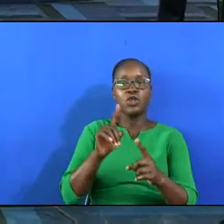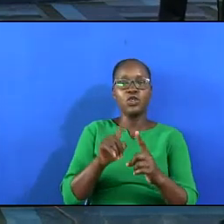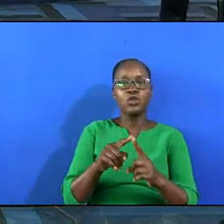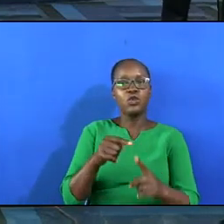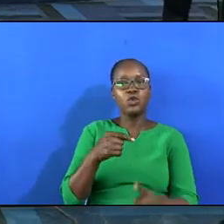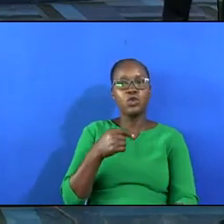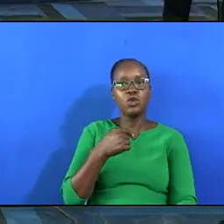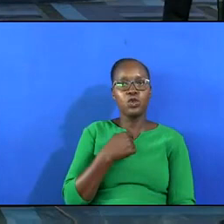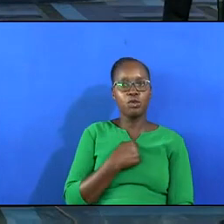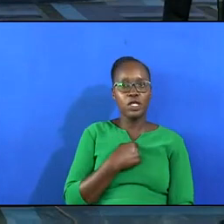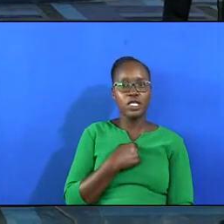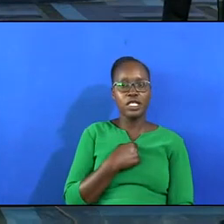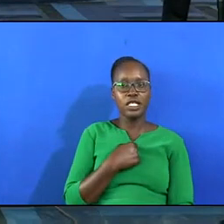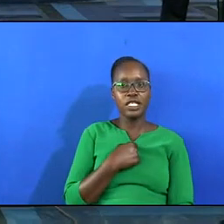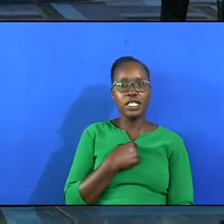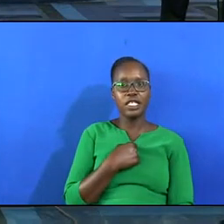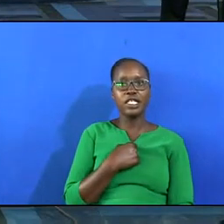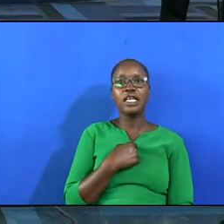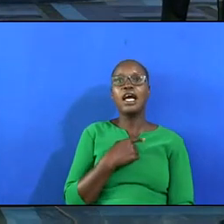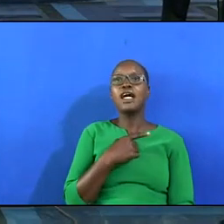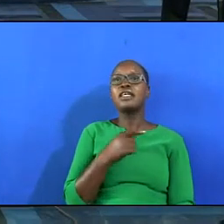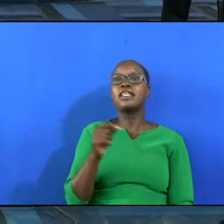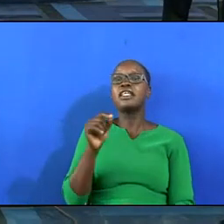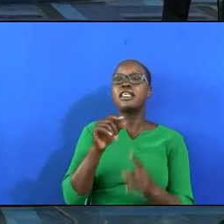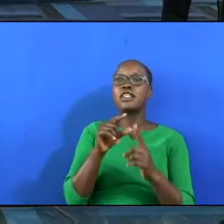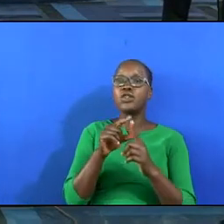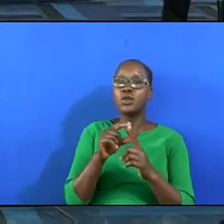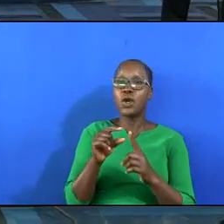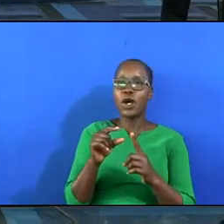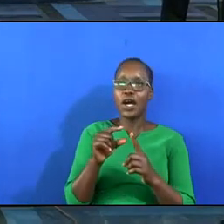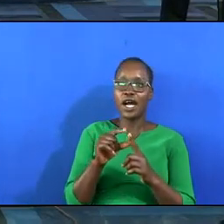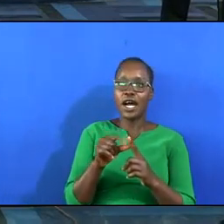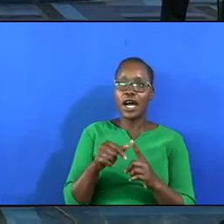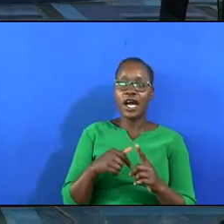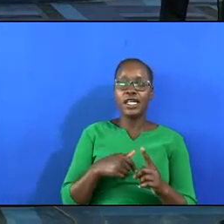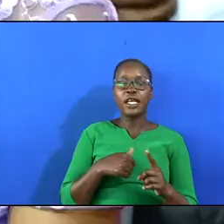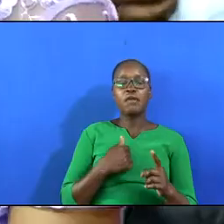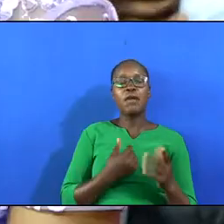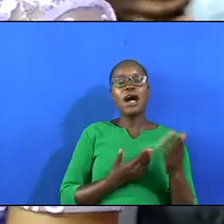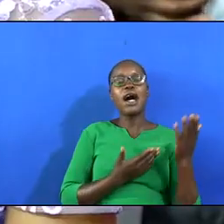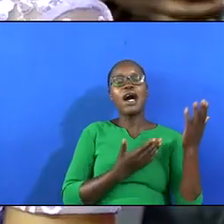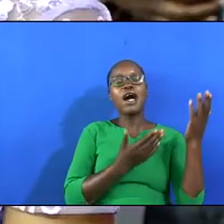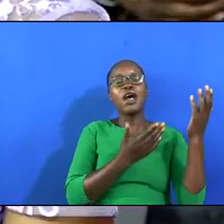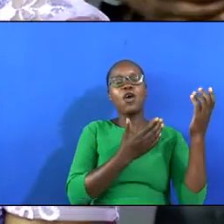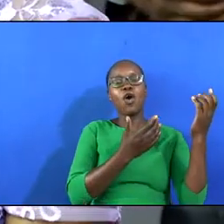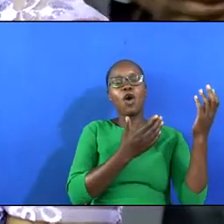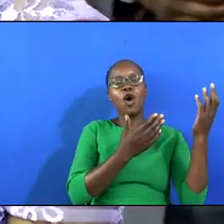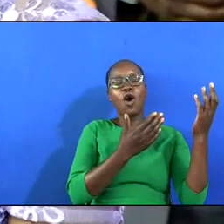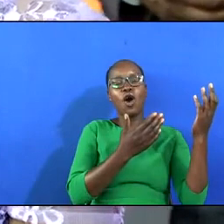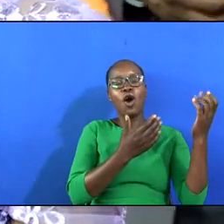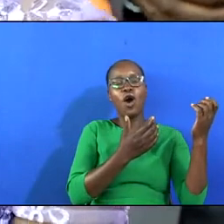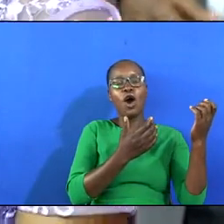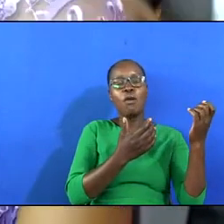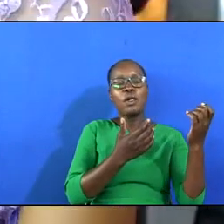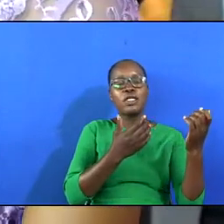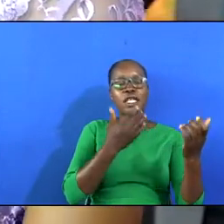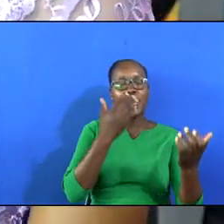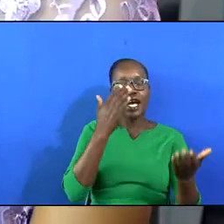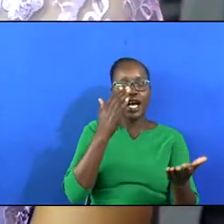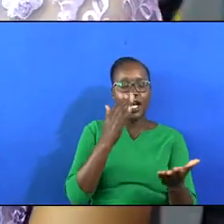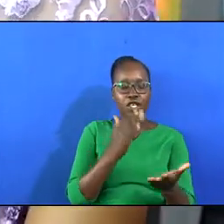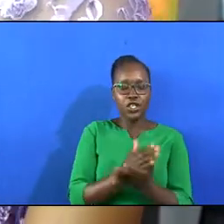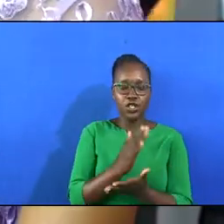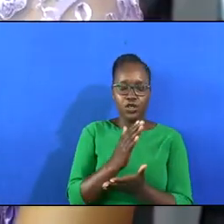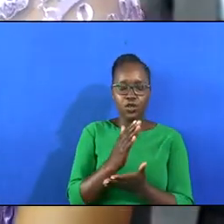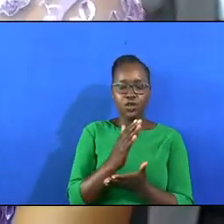to me He's one of my hopes